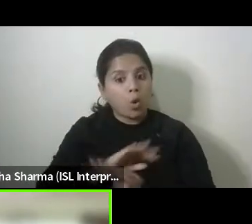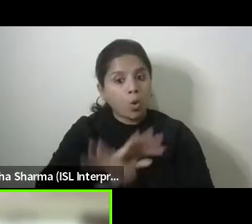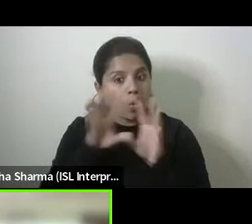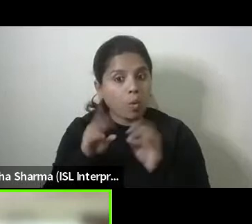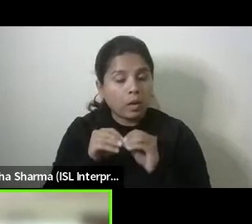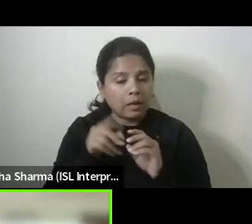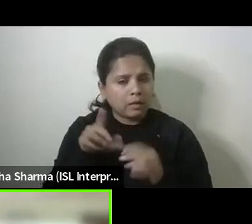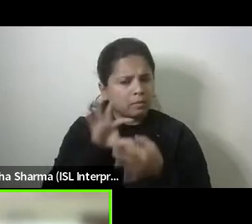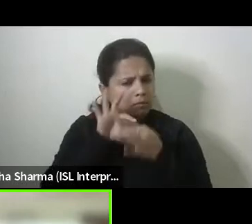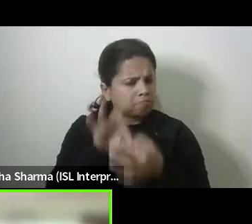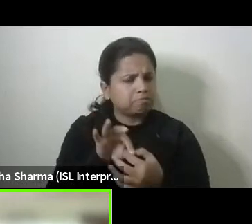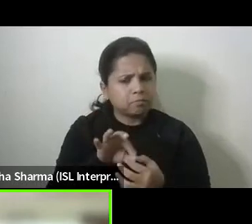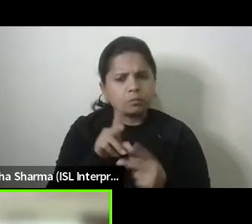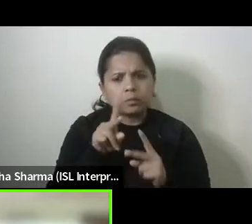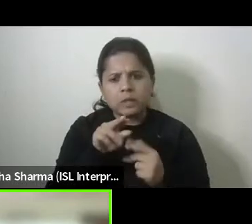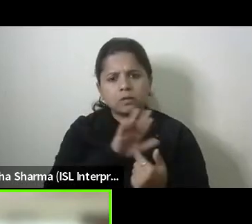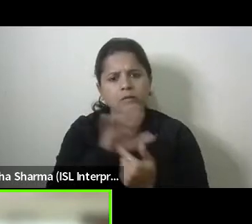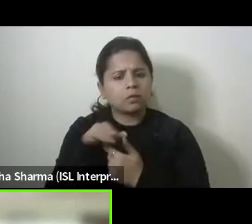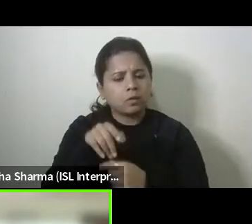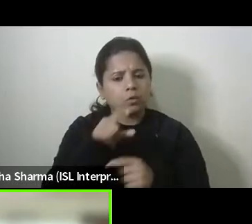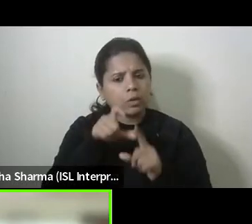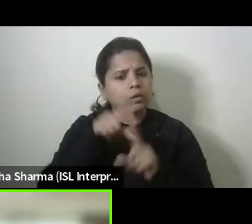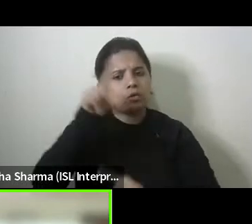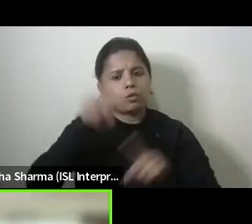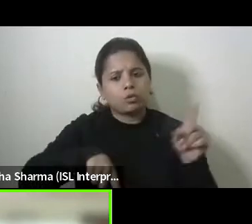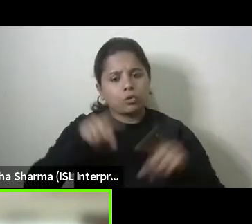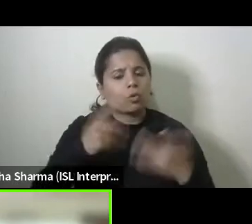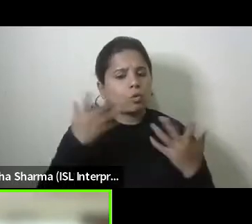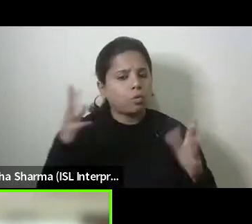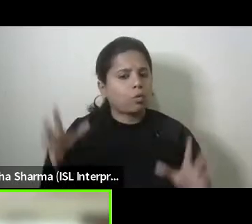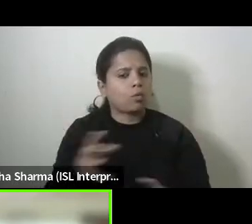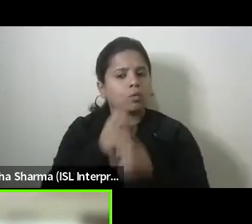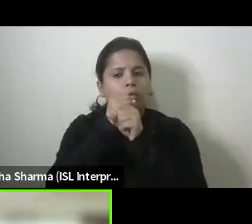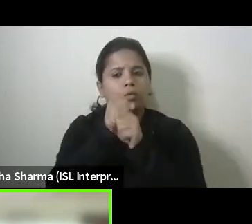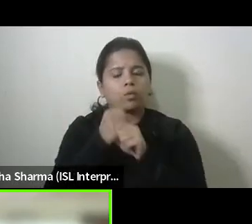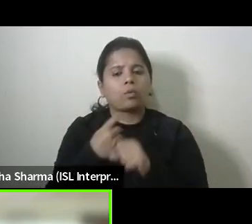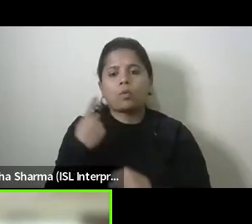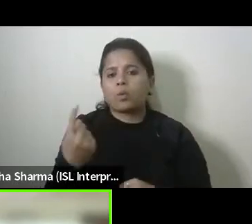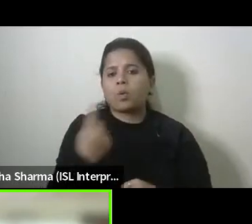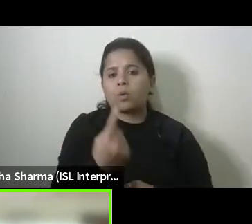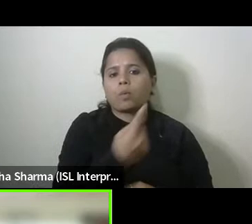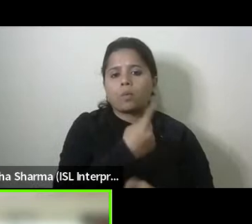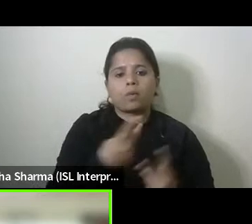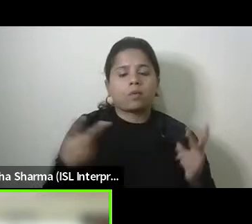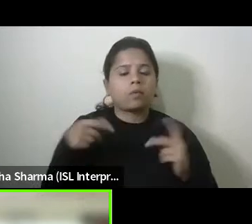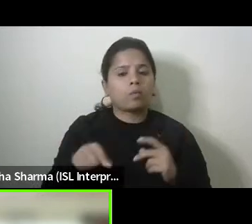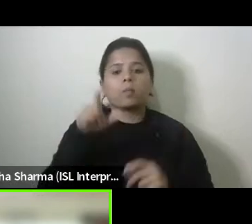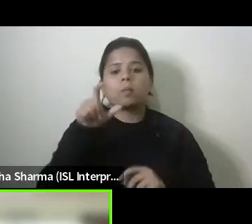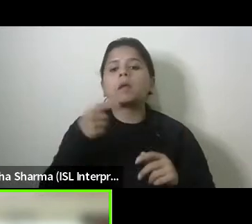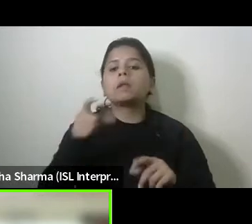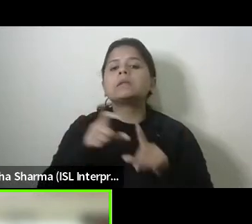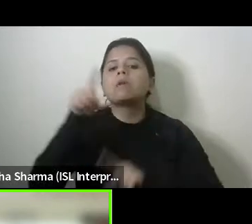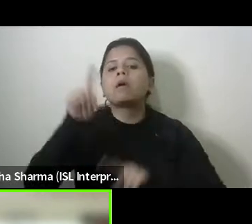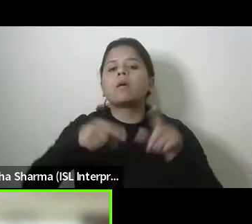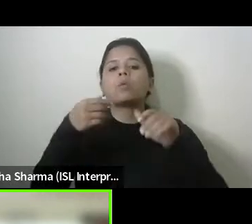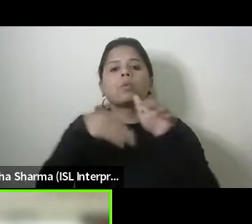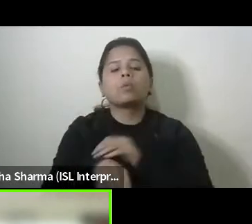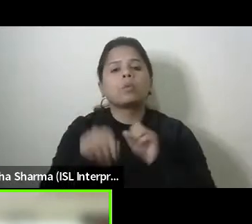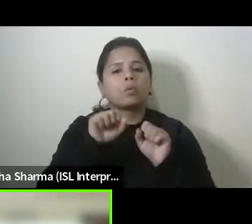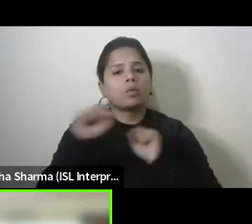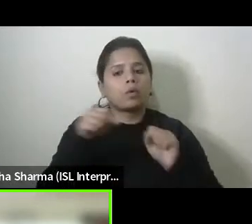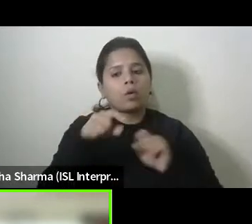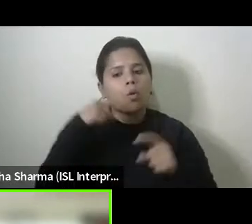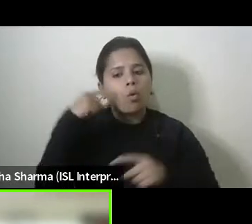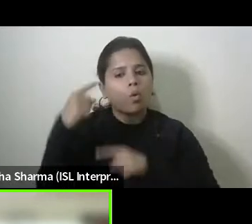referring to a particular demography or a cluster or are we referring to each person within that diversity so i think this always